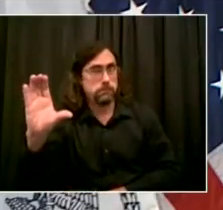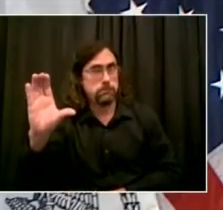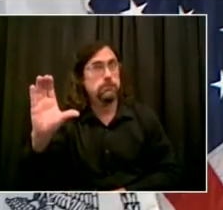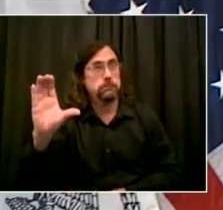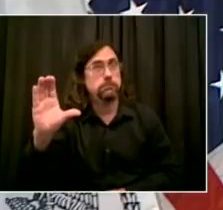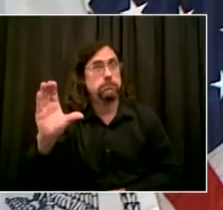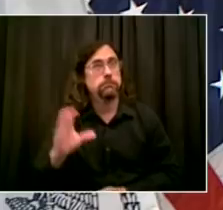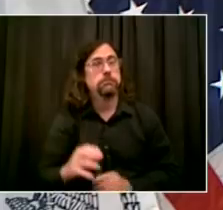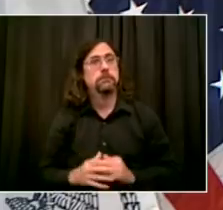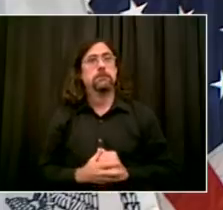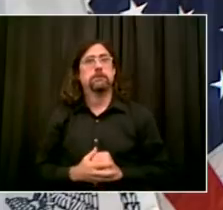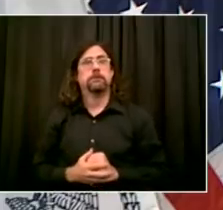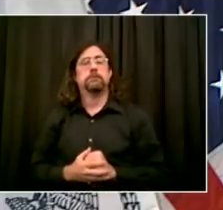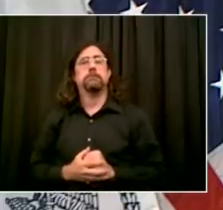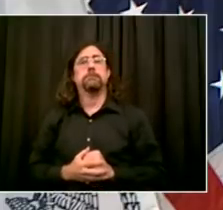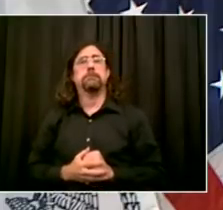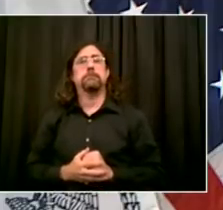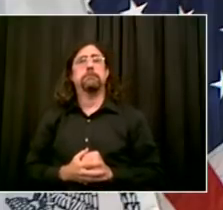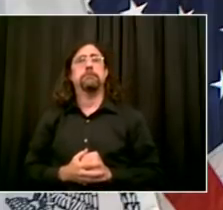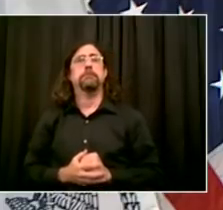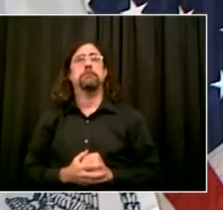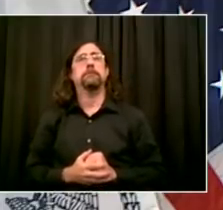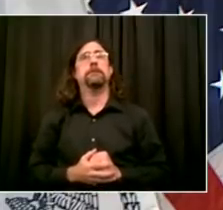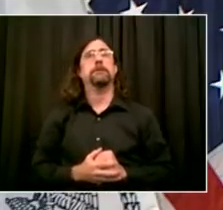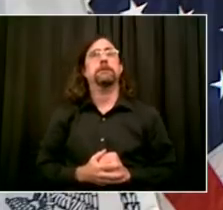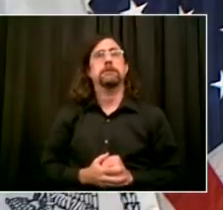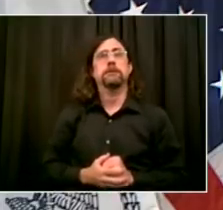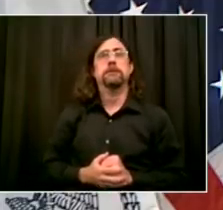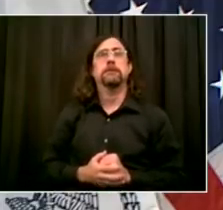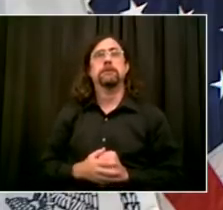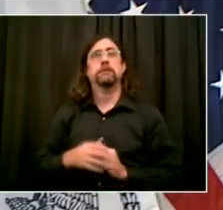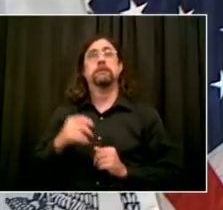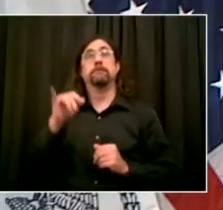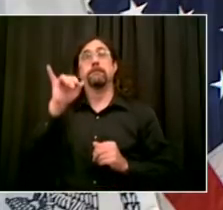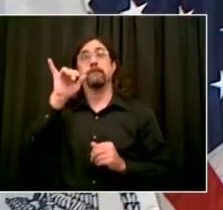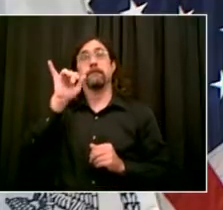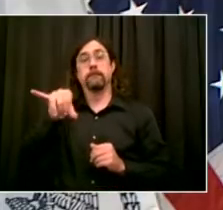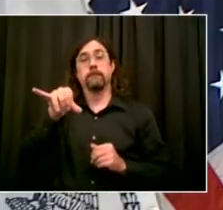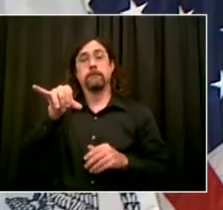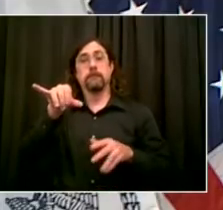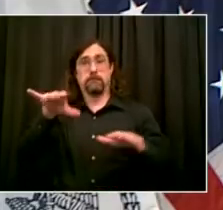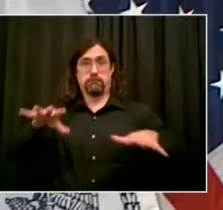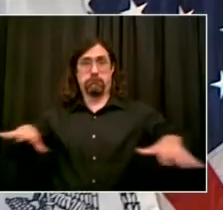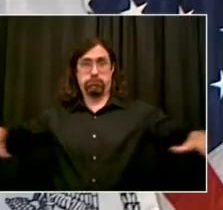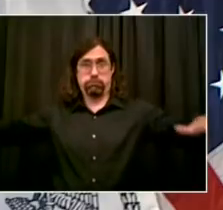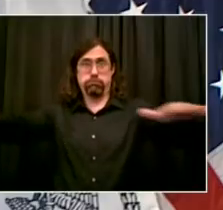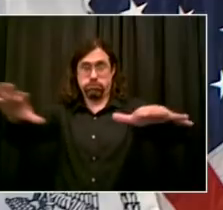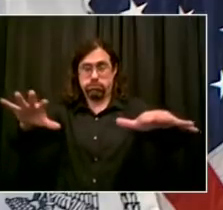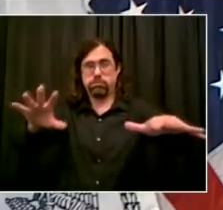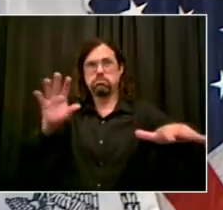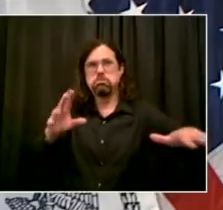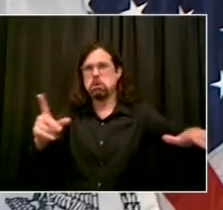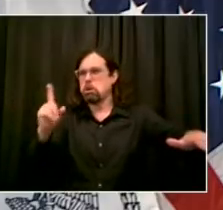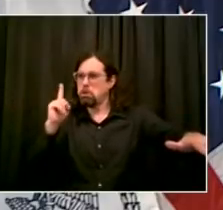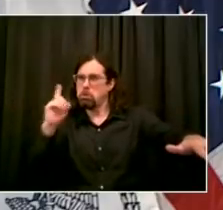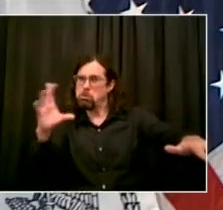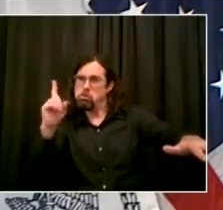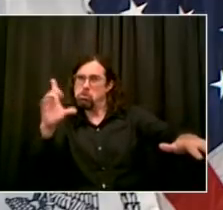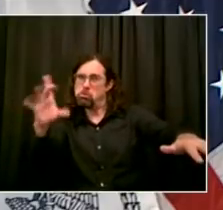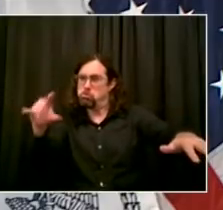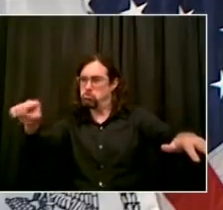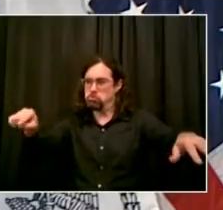that now already have the teaching complement they need. And we have others that need more help. Very typically,